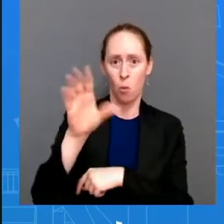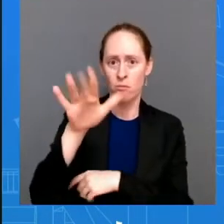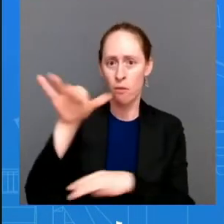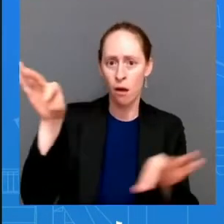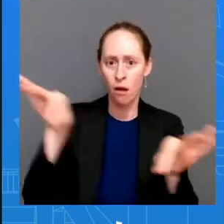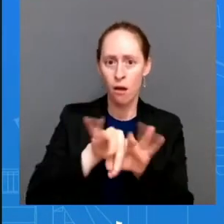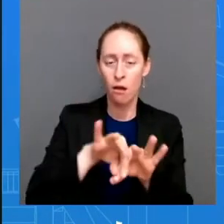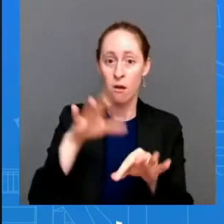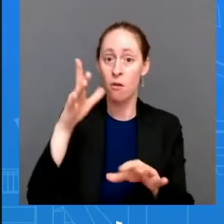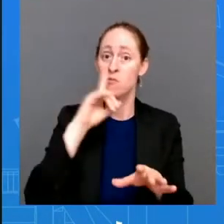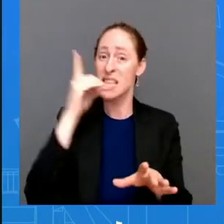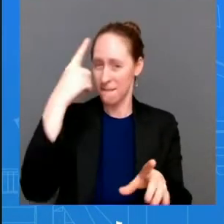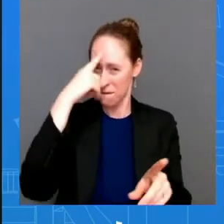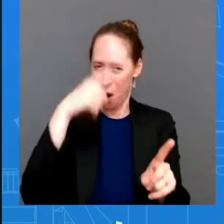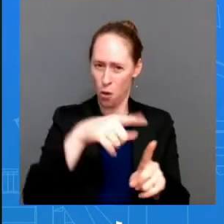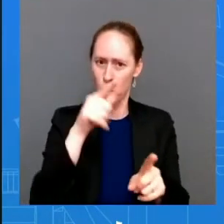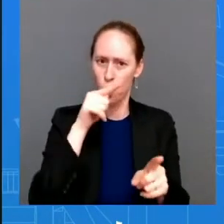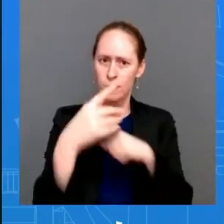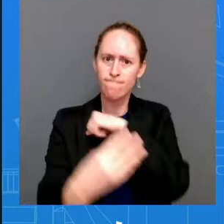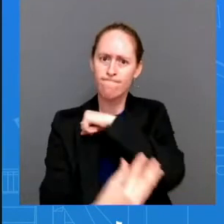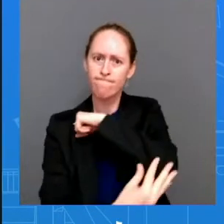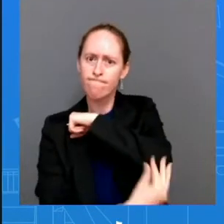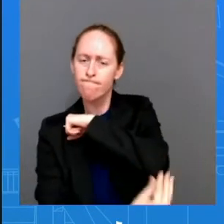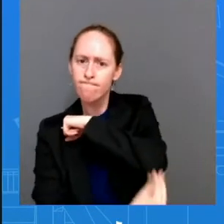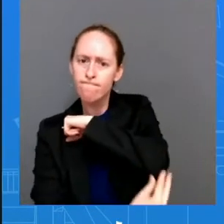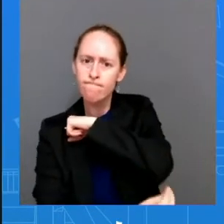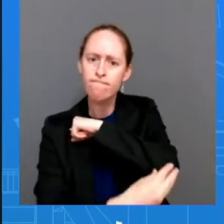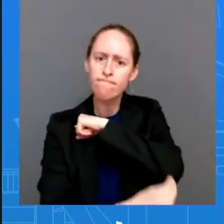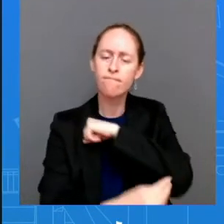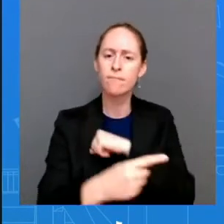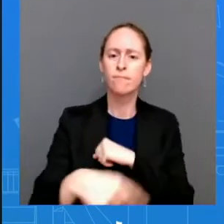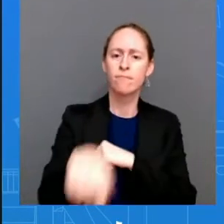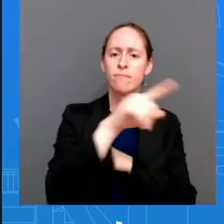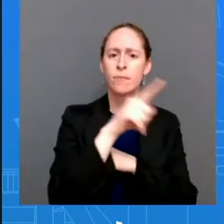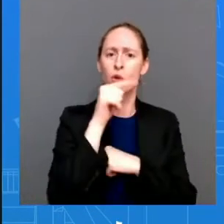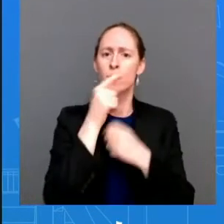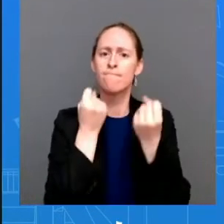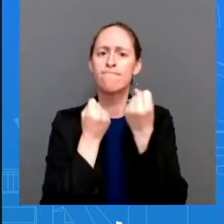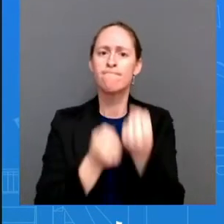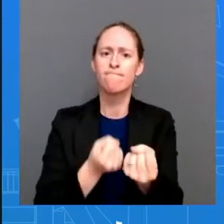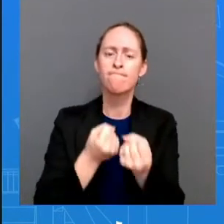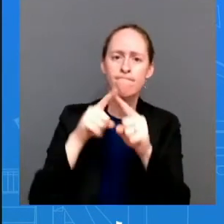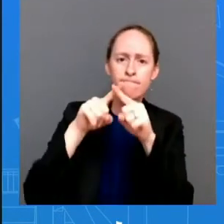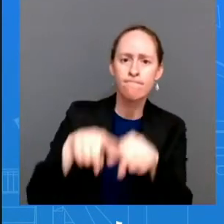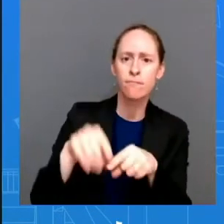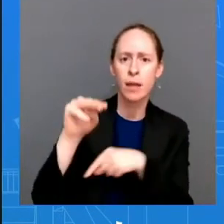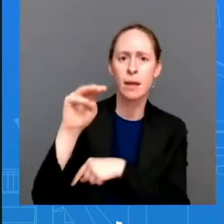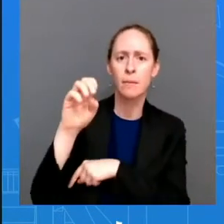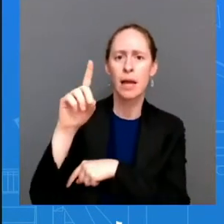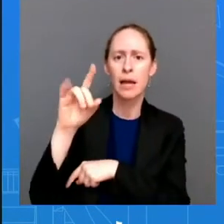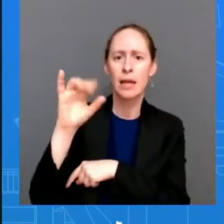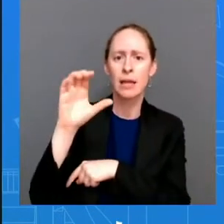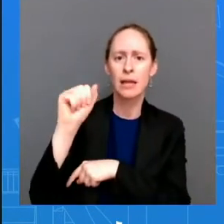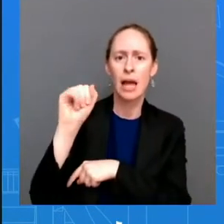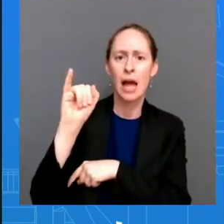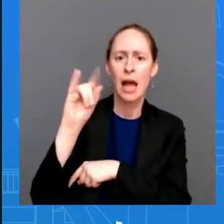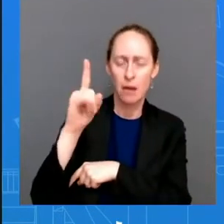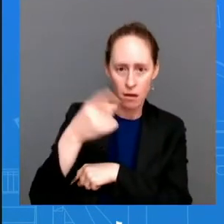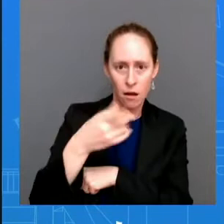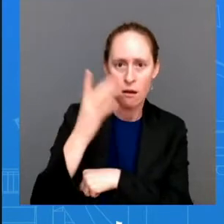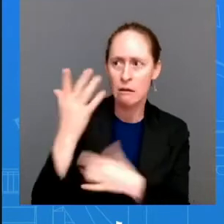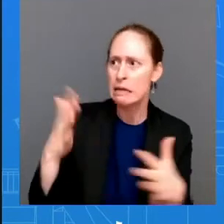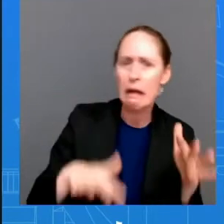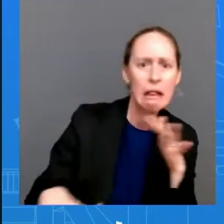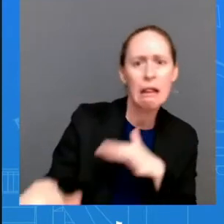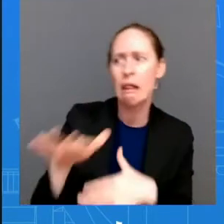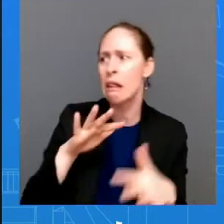women having to travel out of state secretary becerra will invite states to apply for medicaid waivers to allow them to